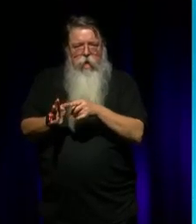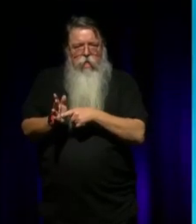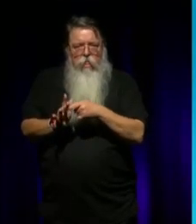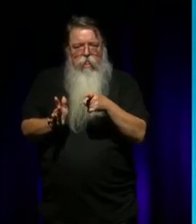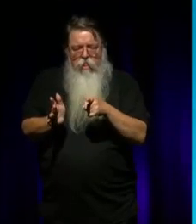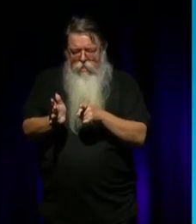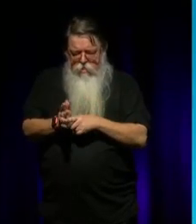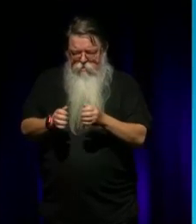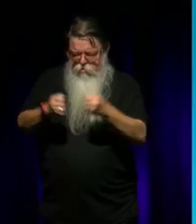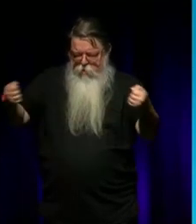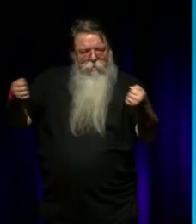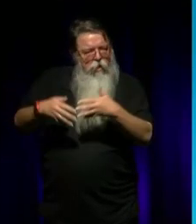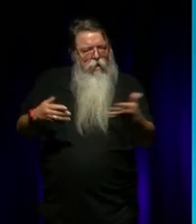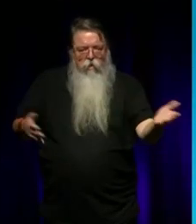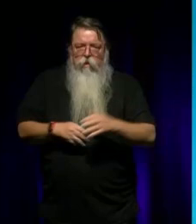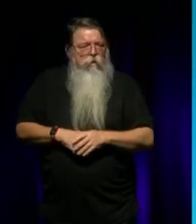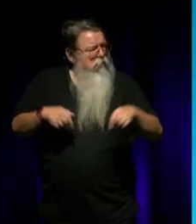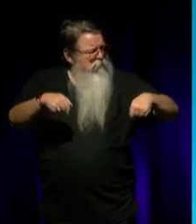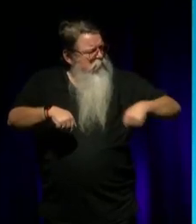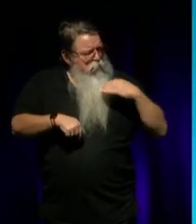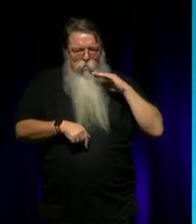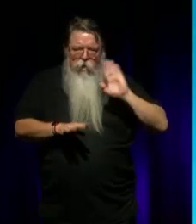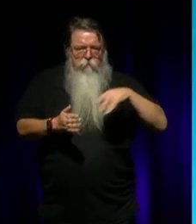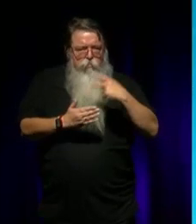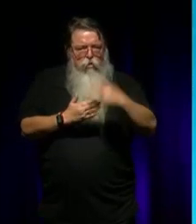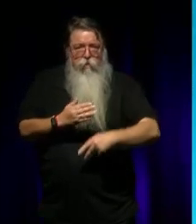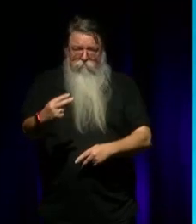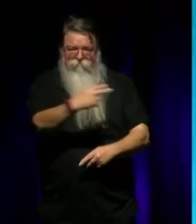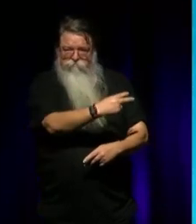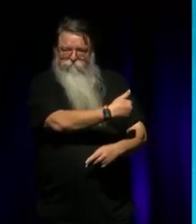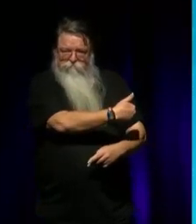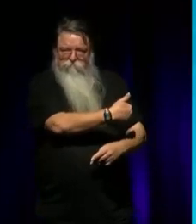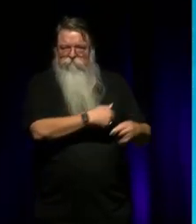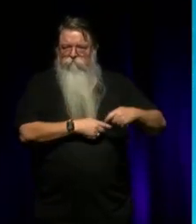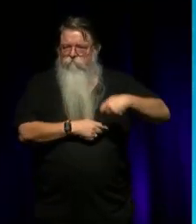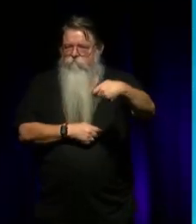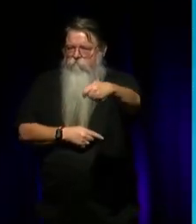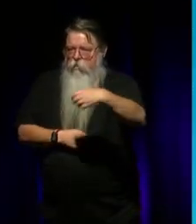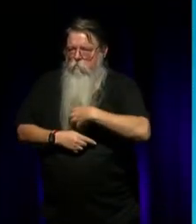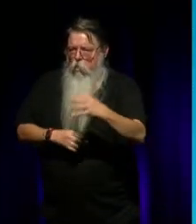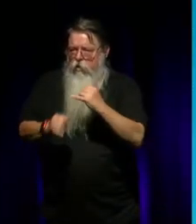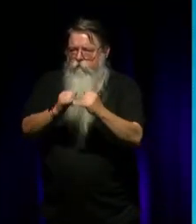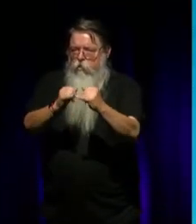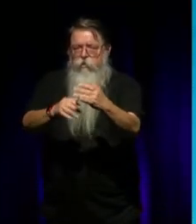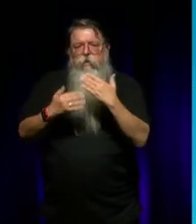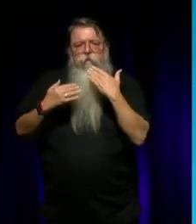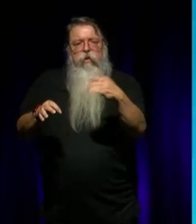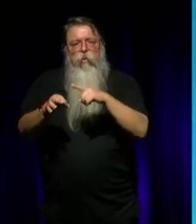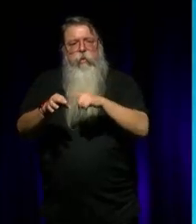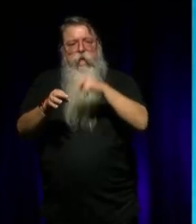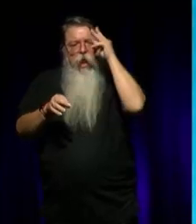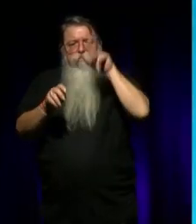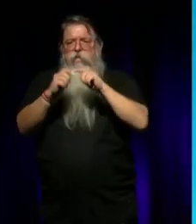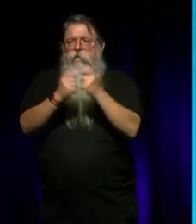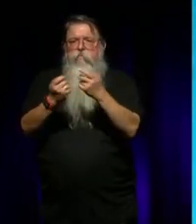wonderful program, so we want to continue this. Also, thank you to the State Library of Queensland team who put this together tonight. You've done a